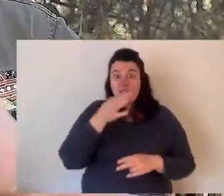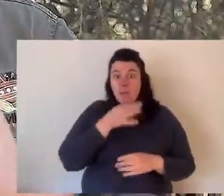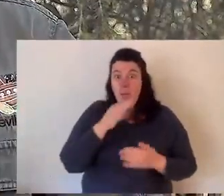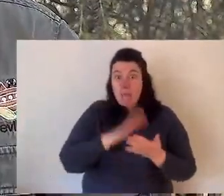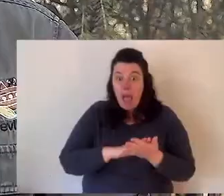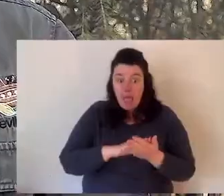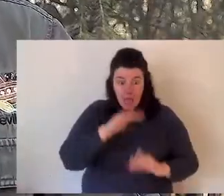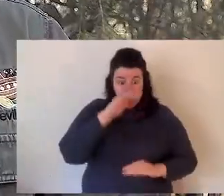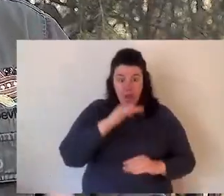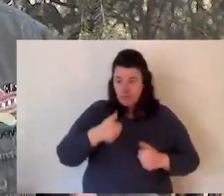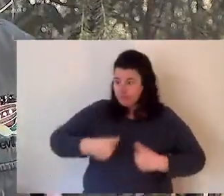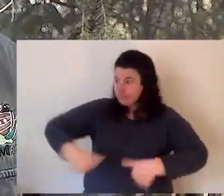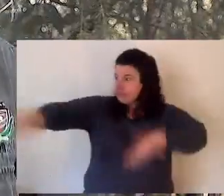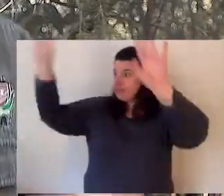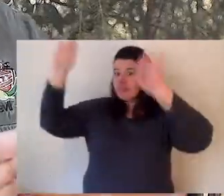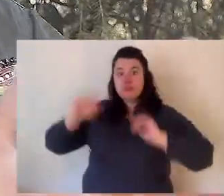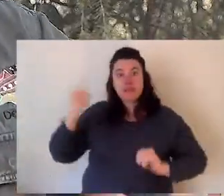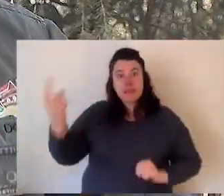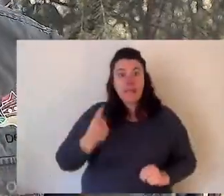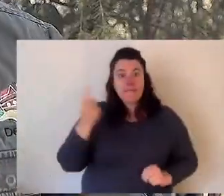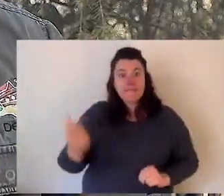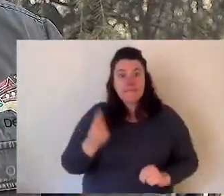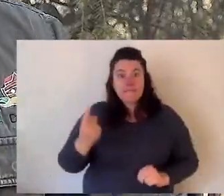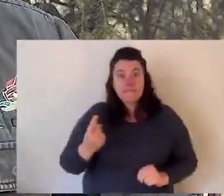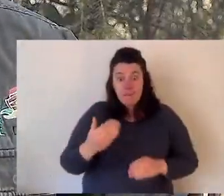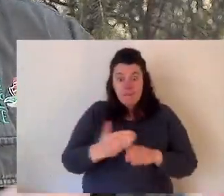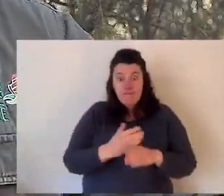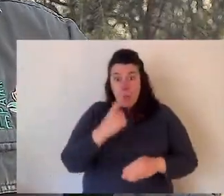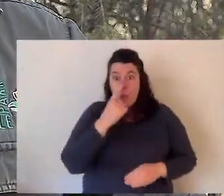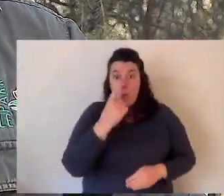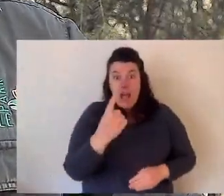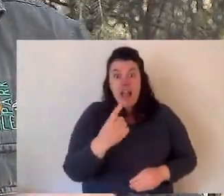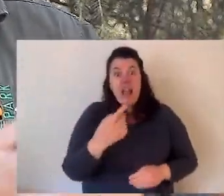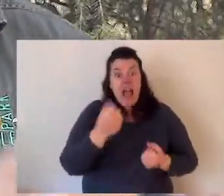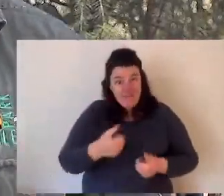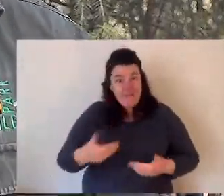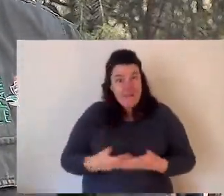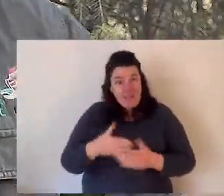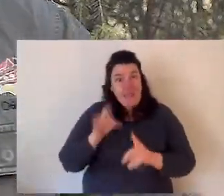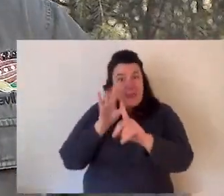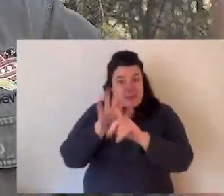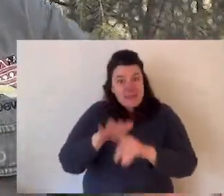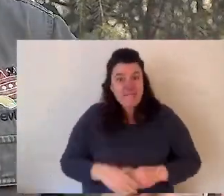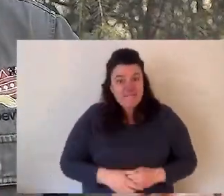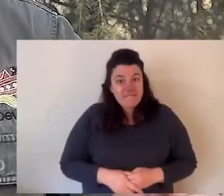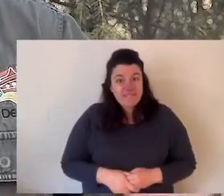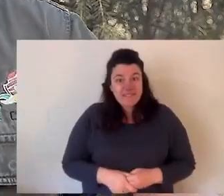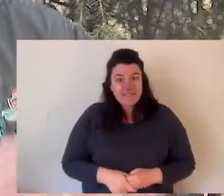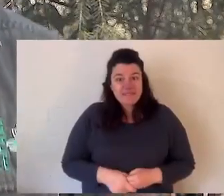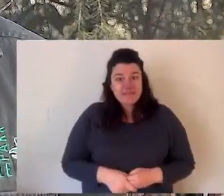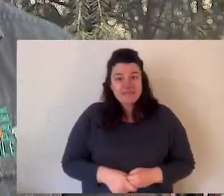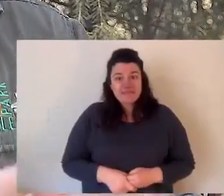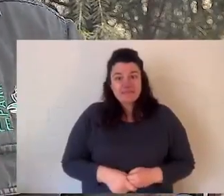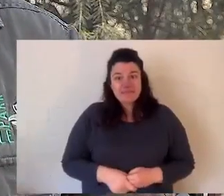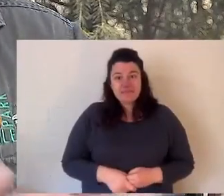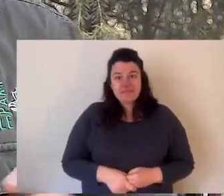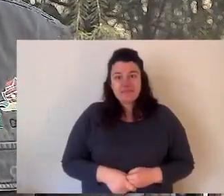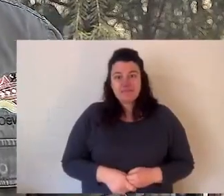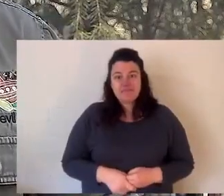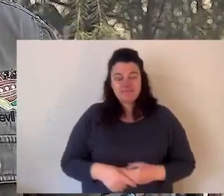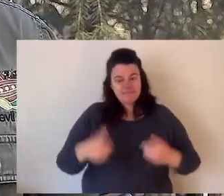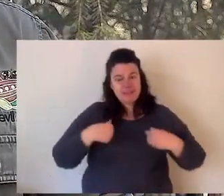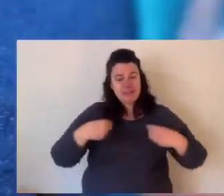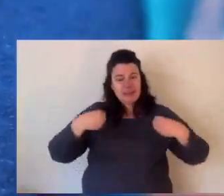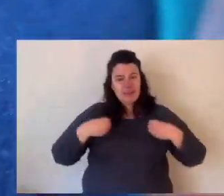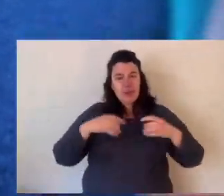and develop so quickly and within only a couple of months they're independent. And well before they're a year old, they can breed themselves.